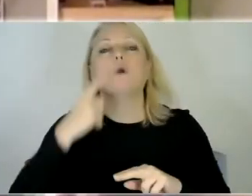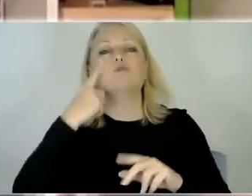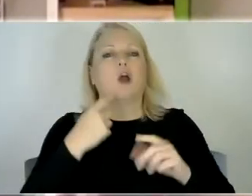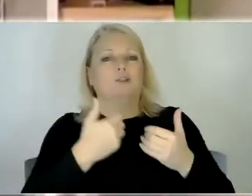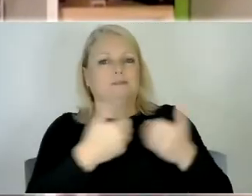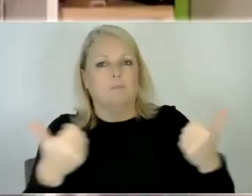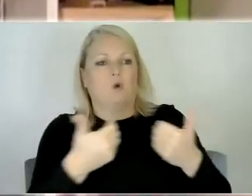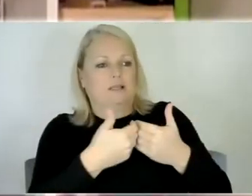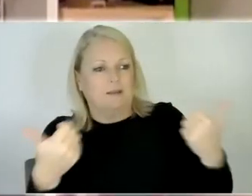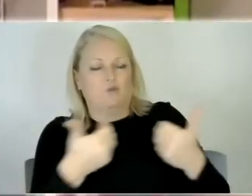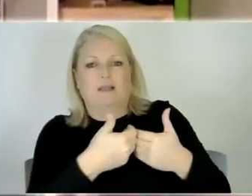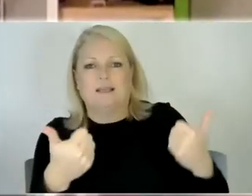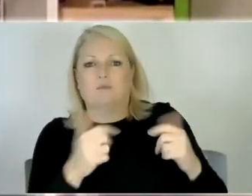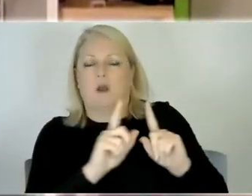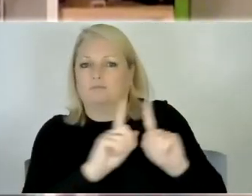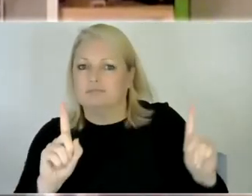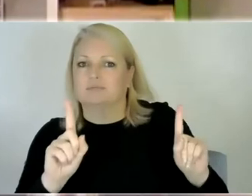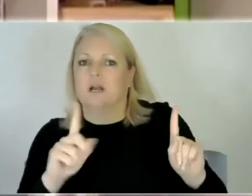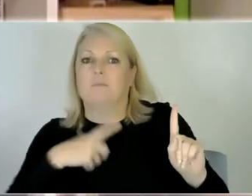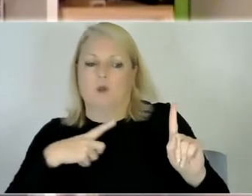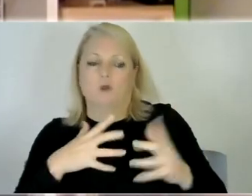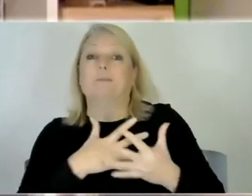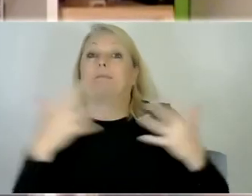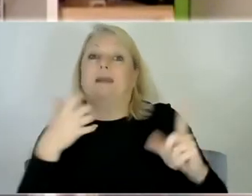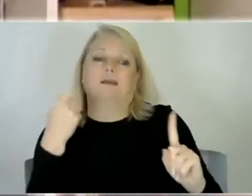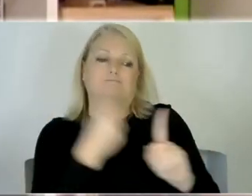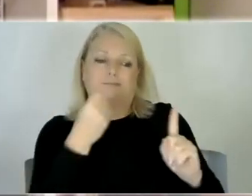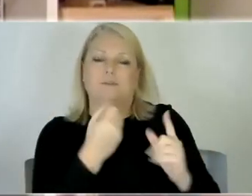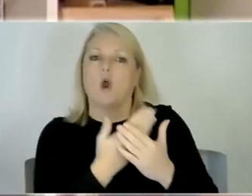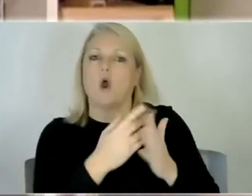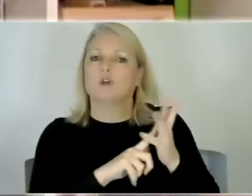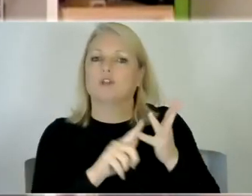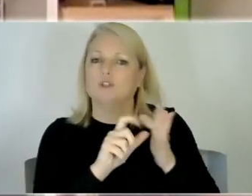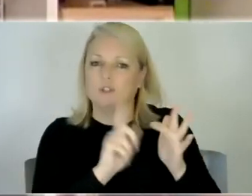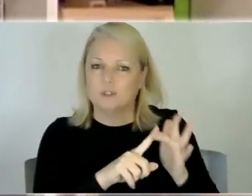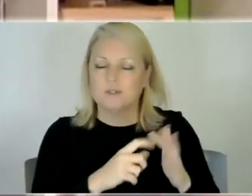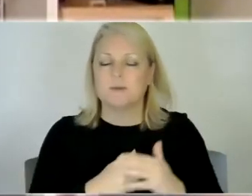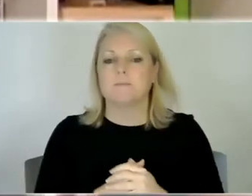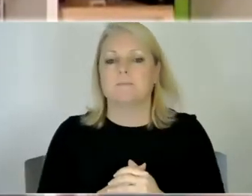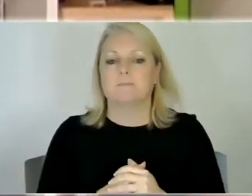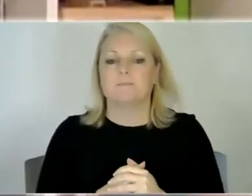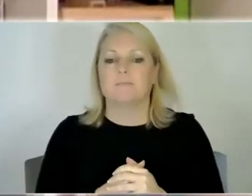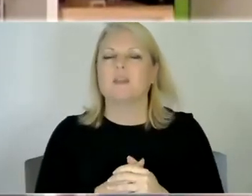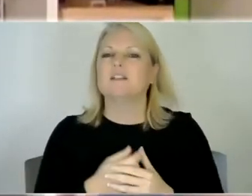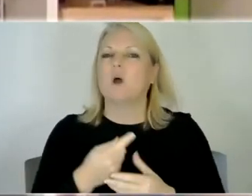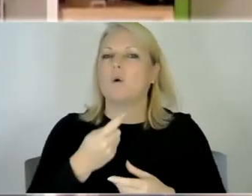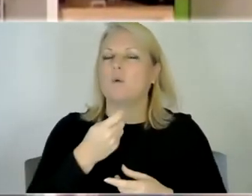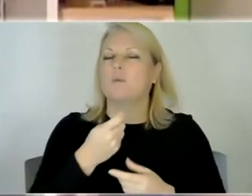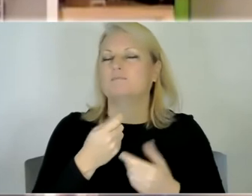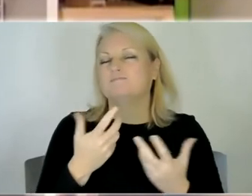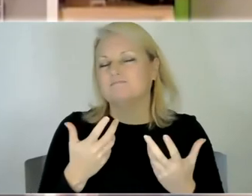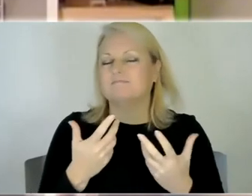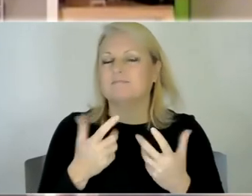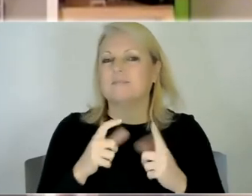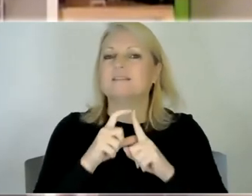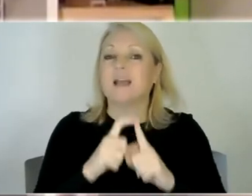too too triggering for jude and and it yeah it got really tough for us for